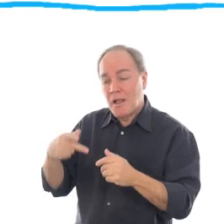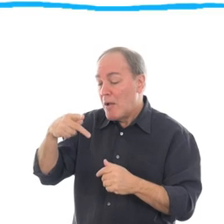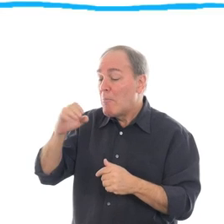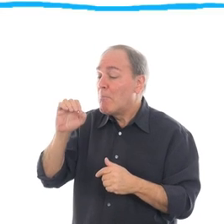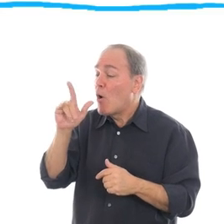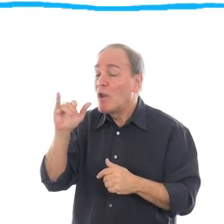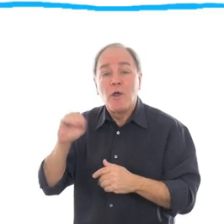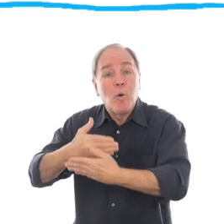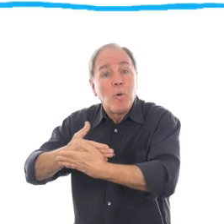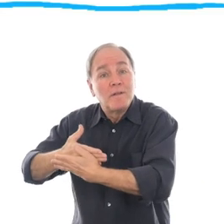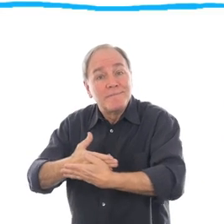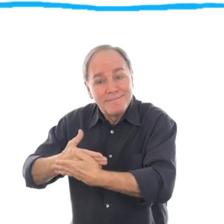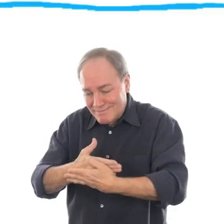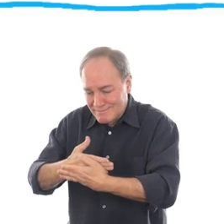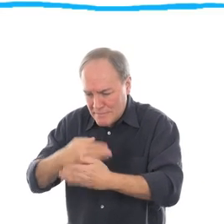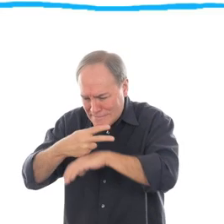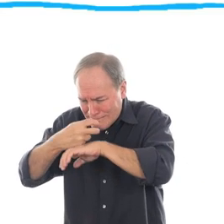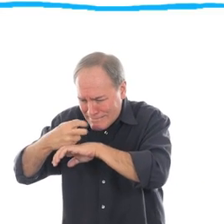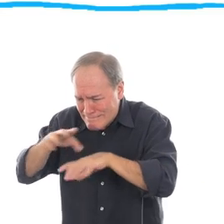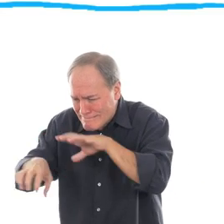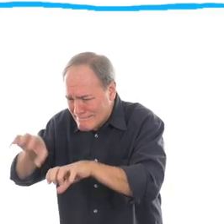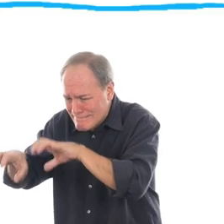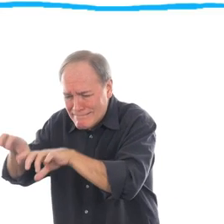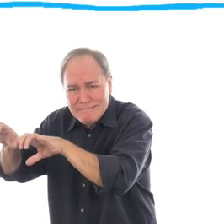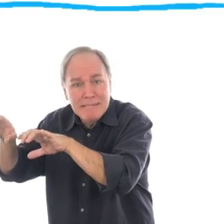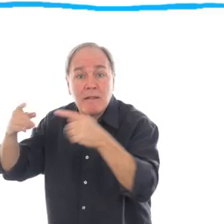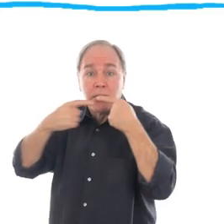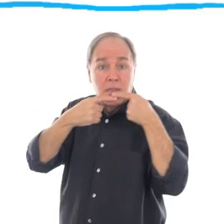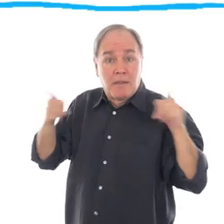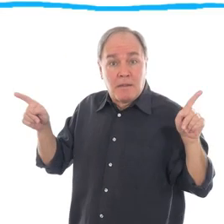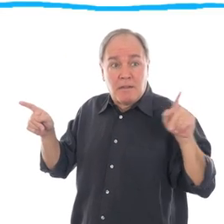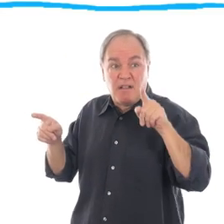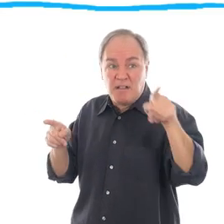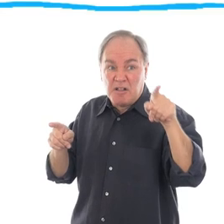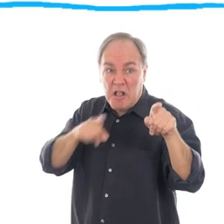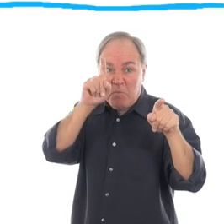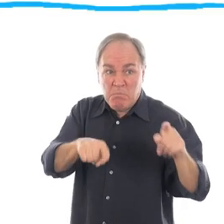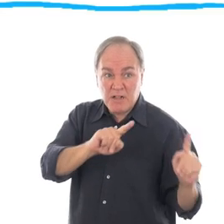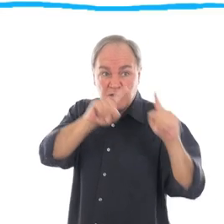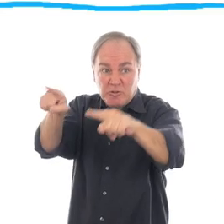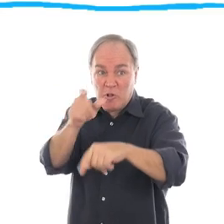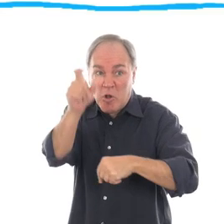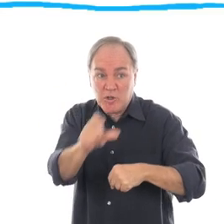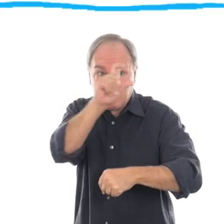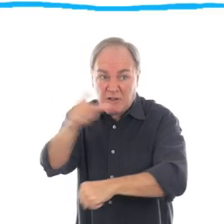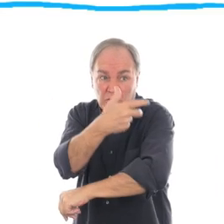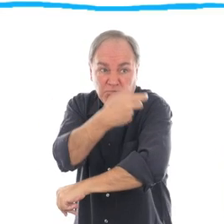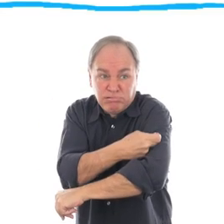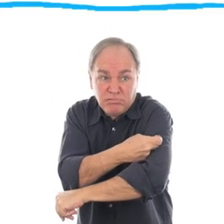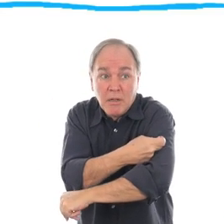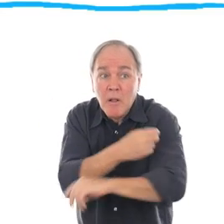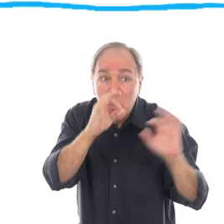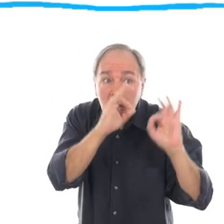had polio, and the communication voice-over would be something like, unless you get your child to a clinic,